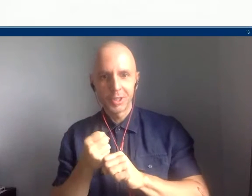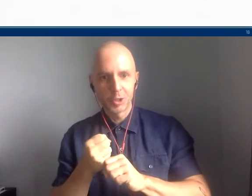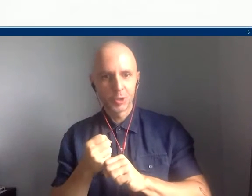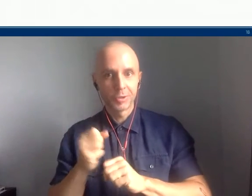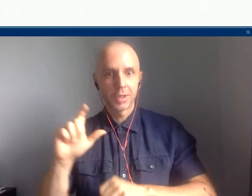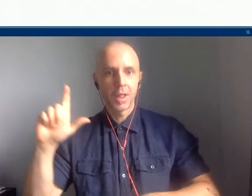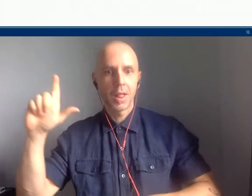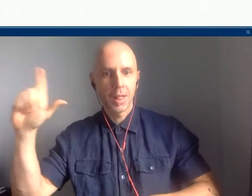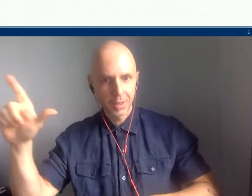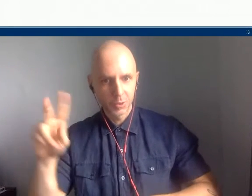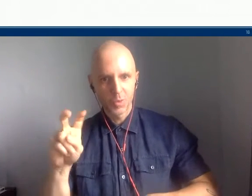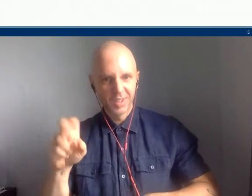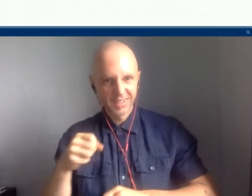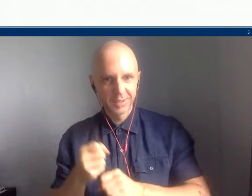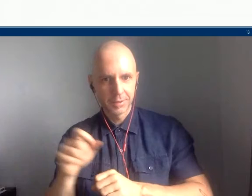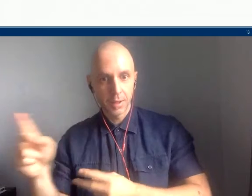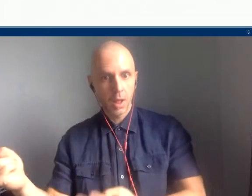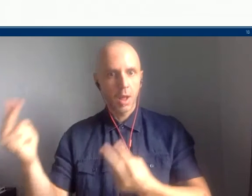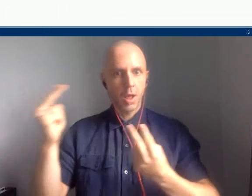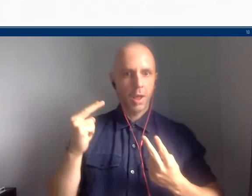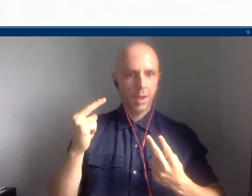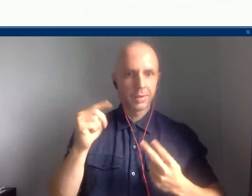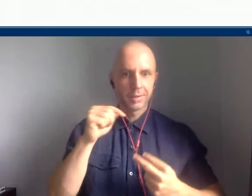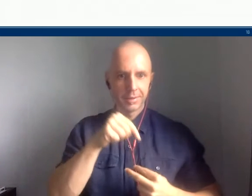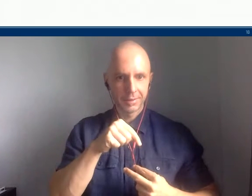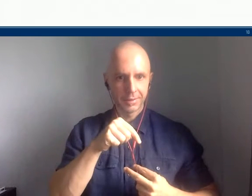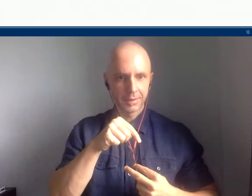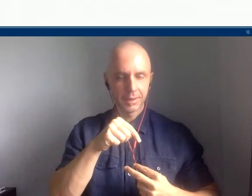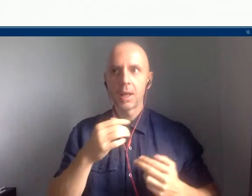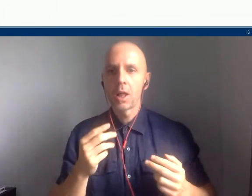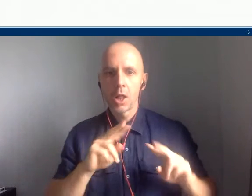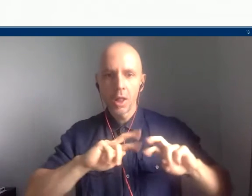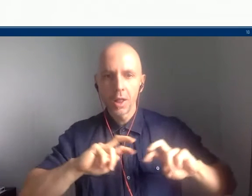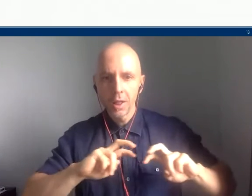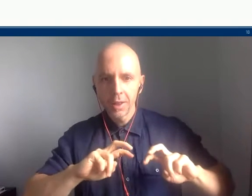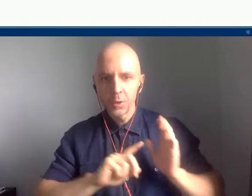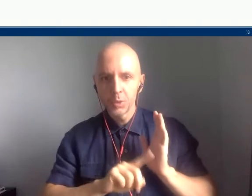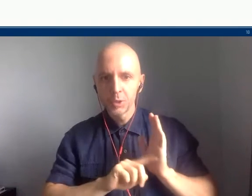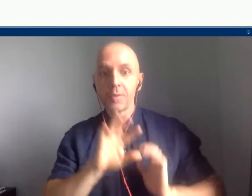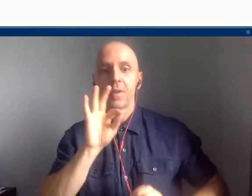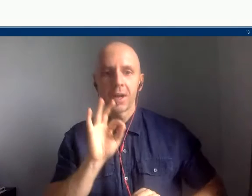what values does that Google map give of us?